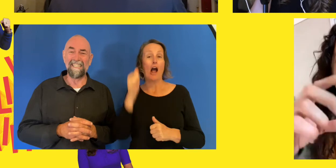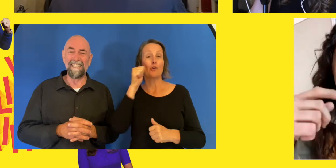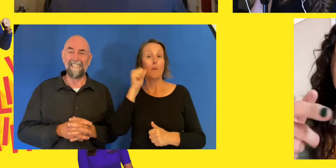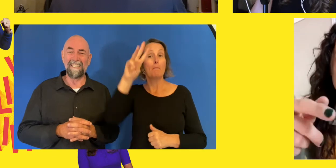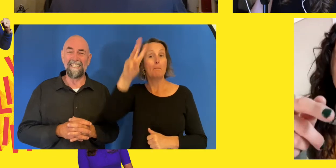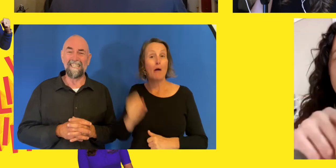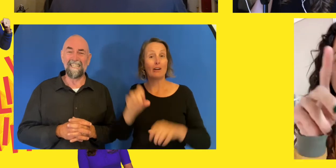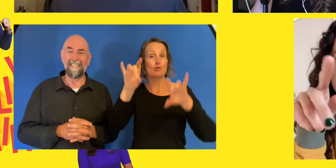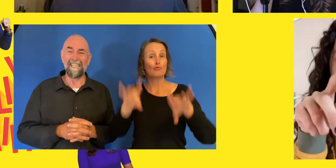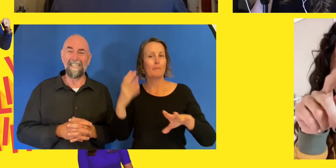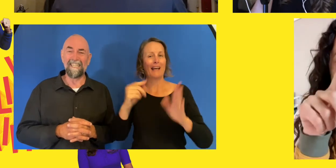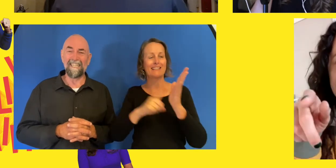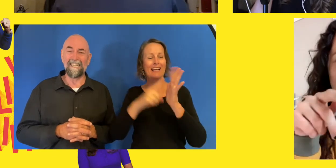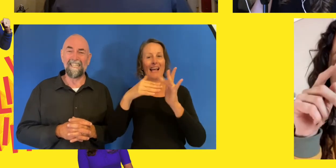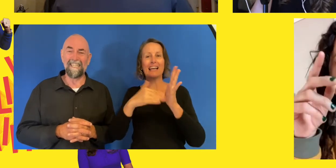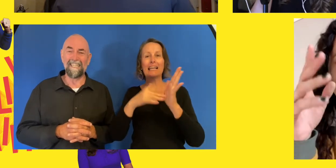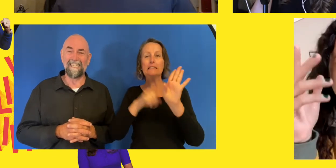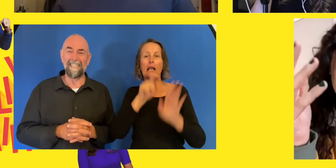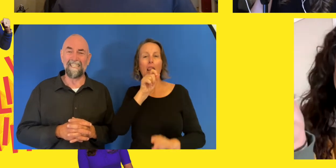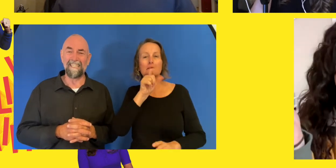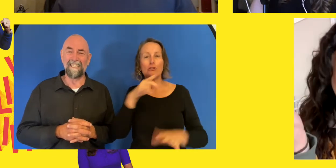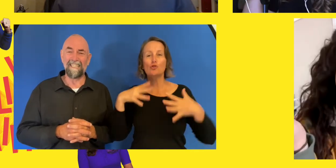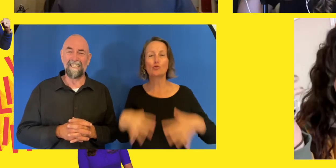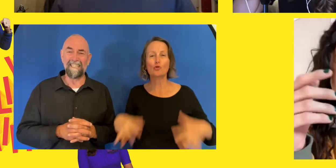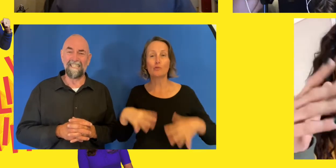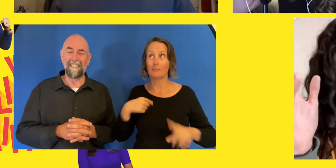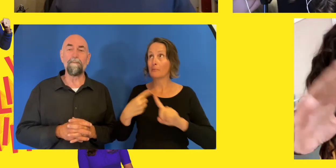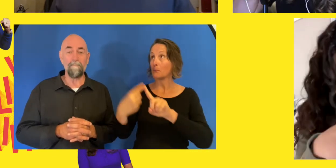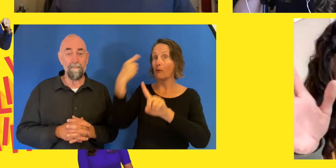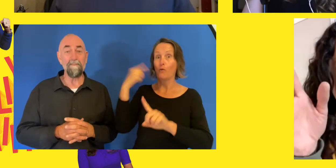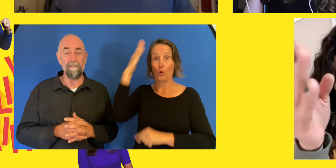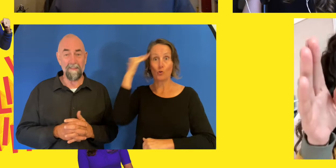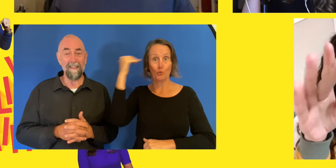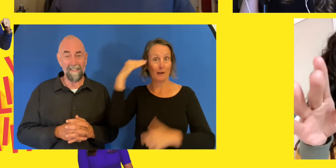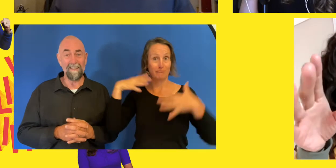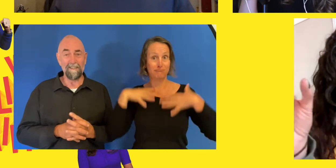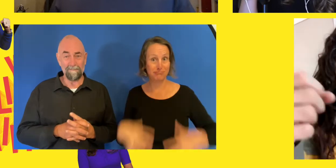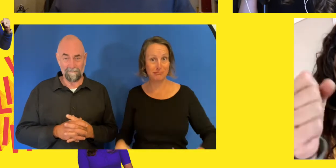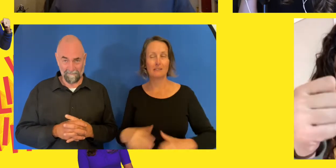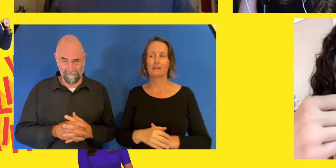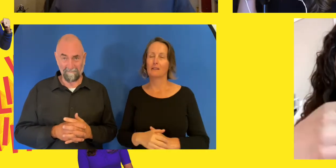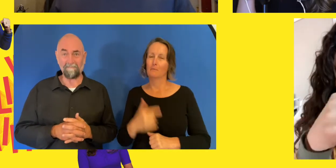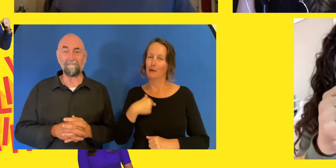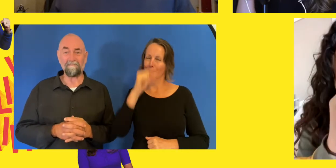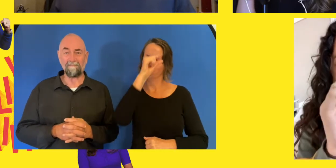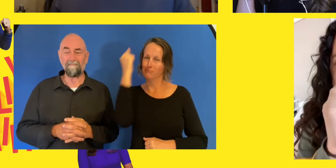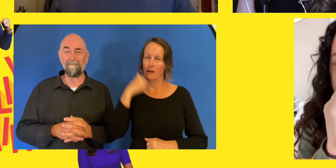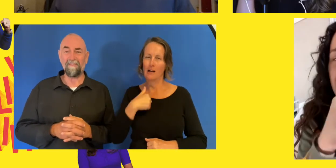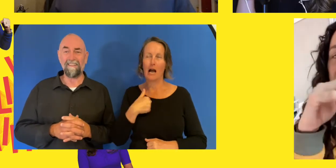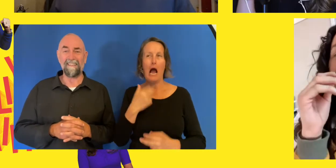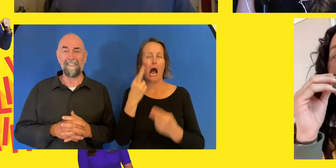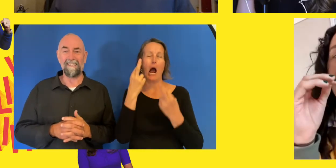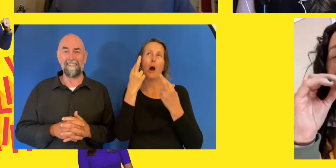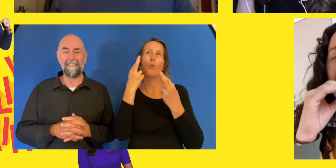the strap of my poles have a right and a left on them because they're different the way they bend and the way the pole guards sit in